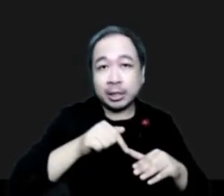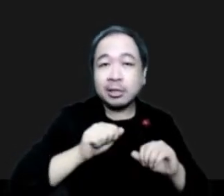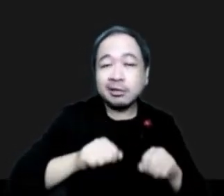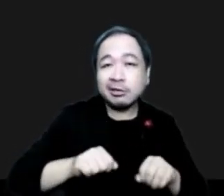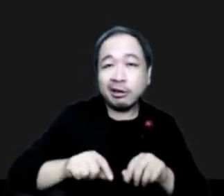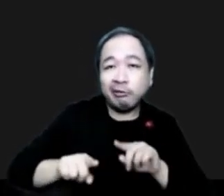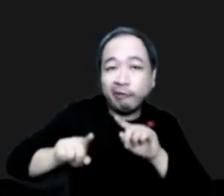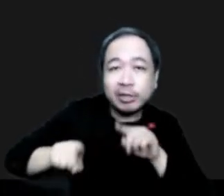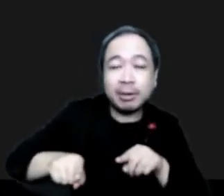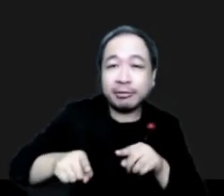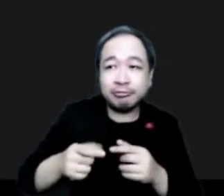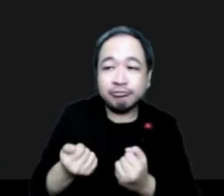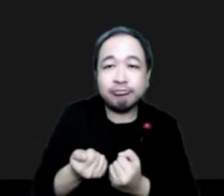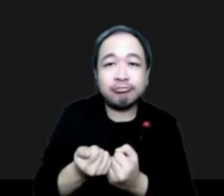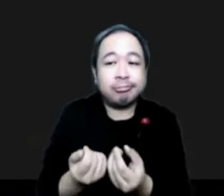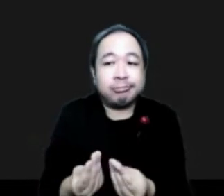keep them small.